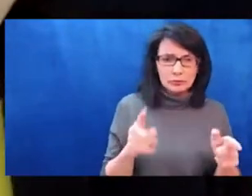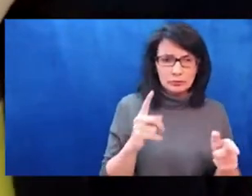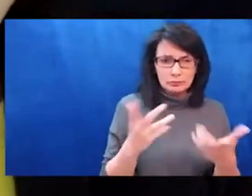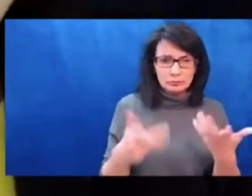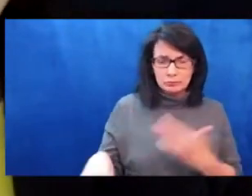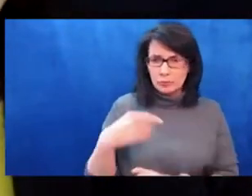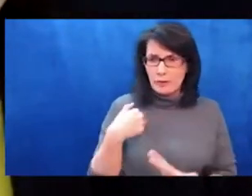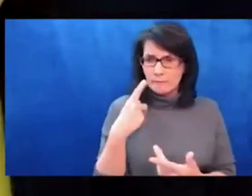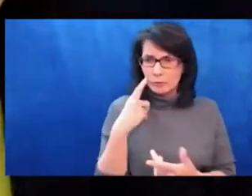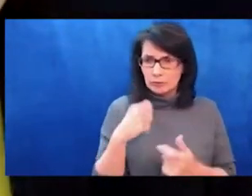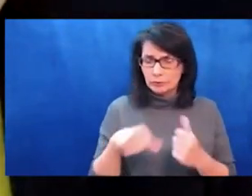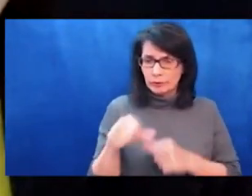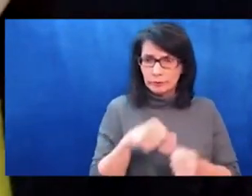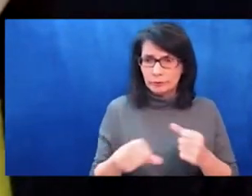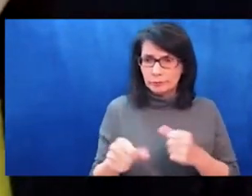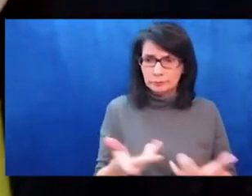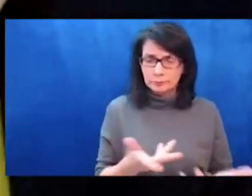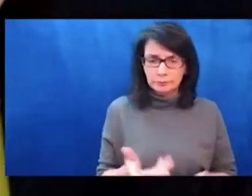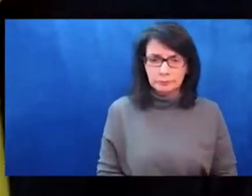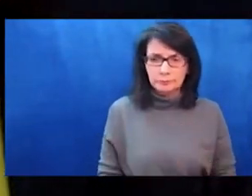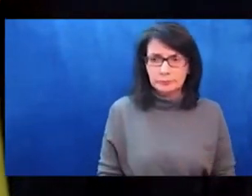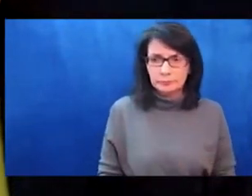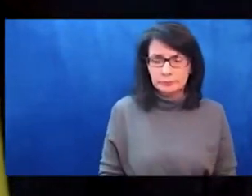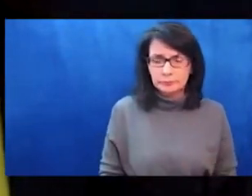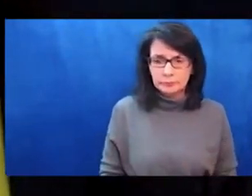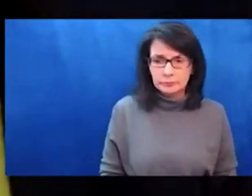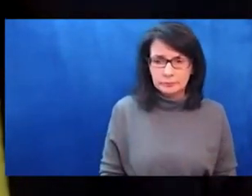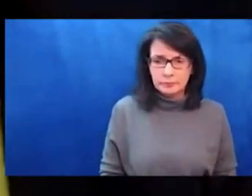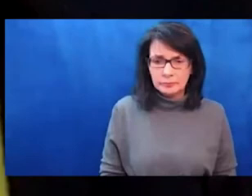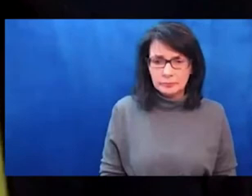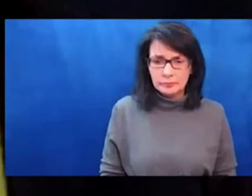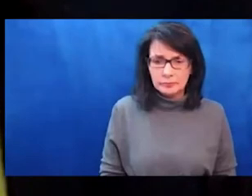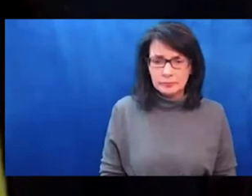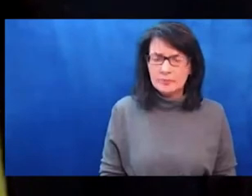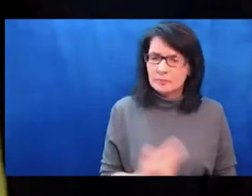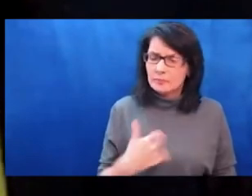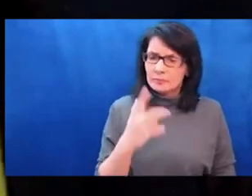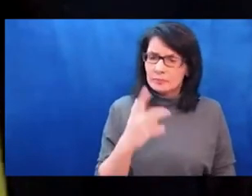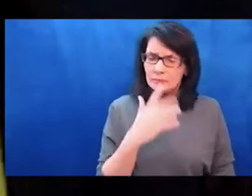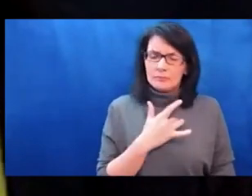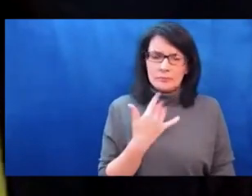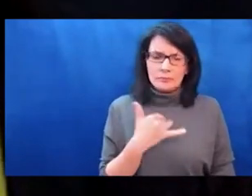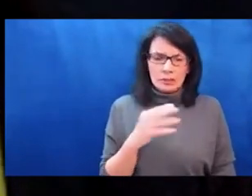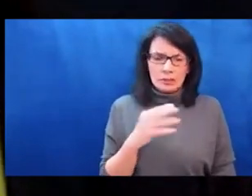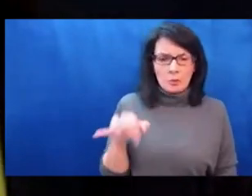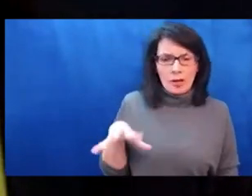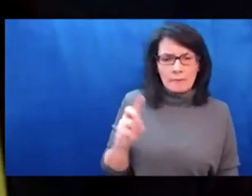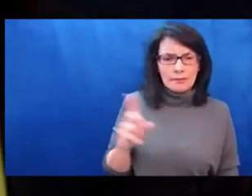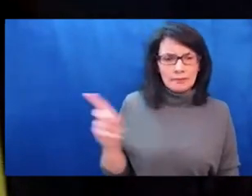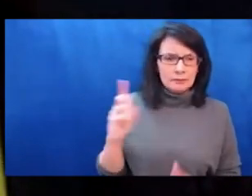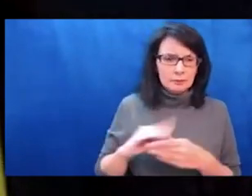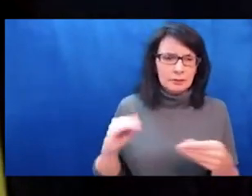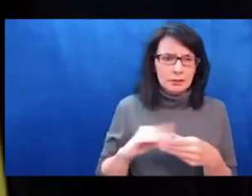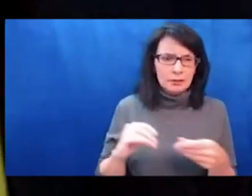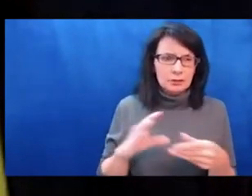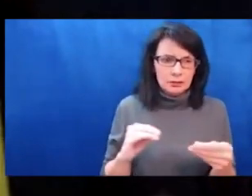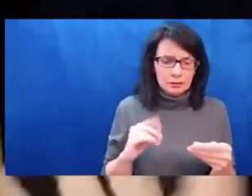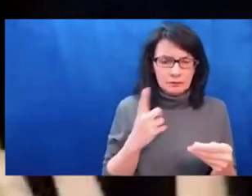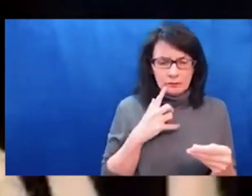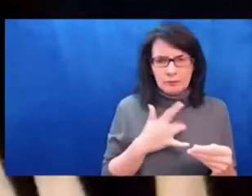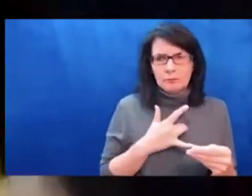Larissa, if I can ask you to echo the sentiment that you put in the chat, because I think it's really important to make that